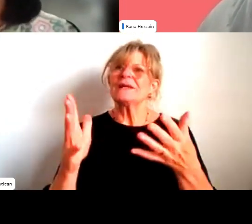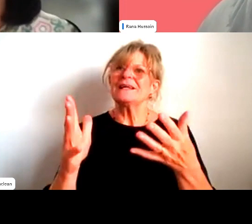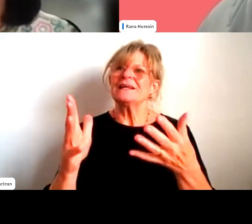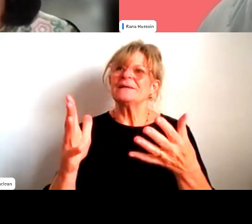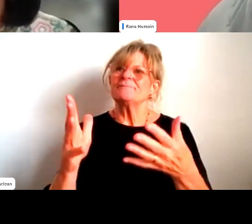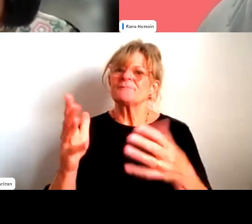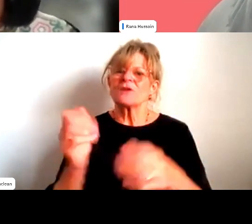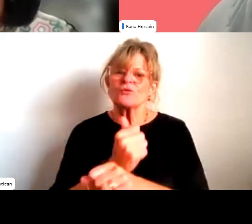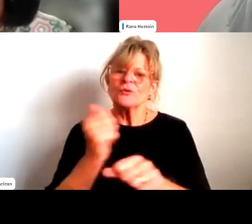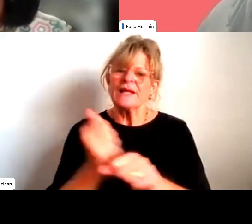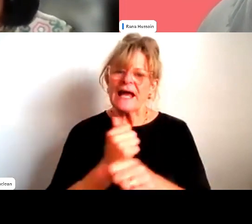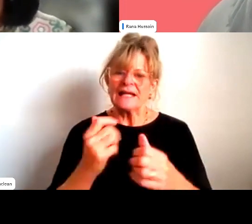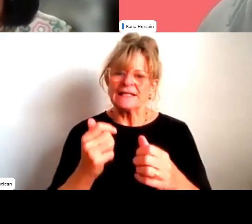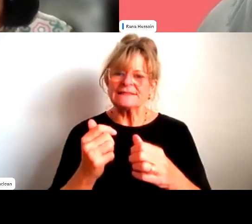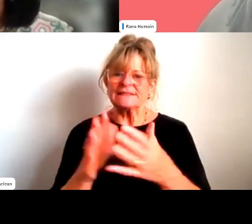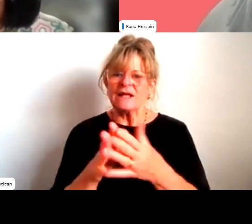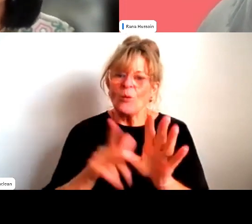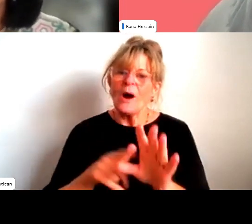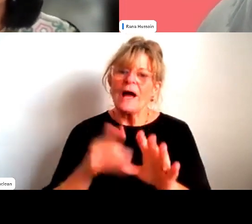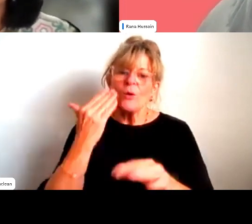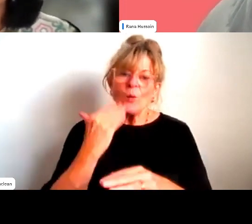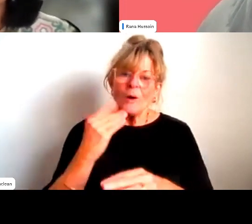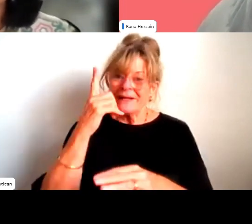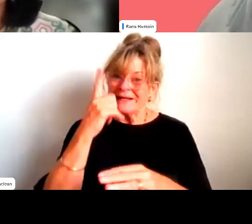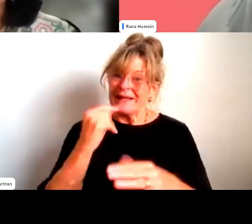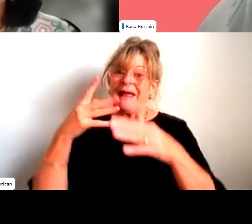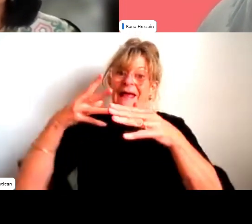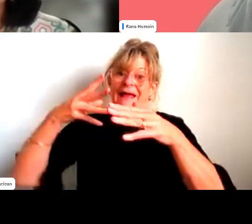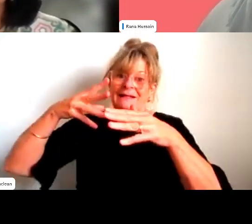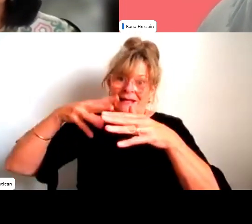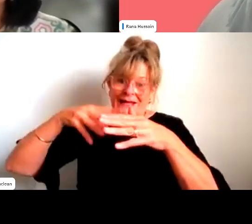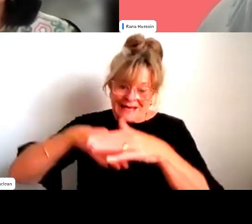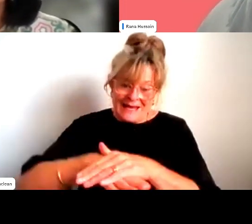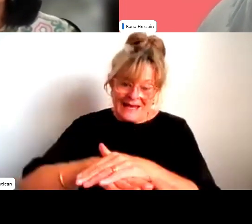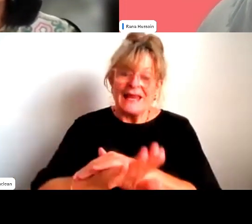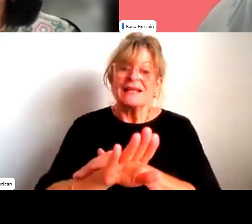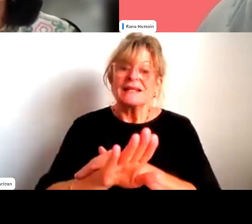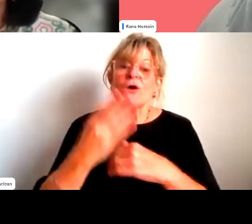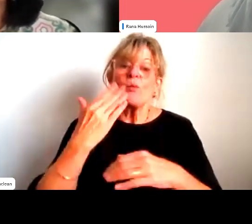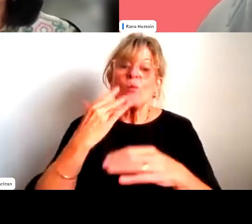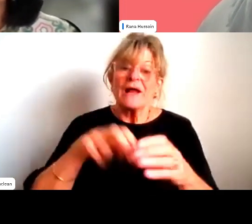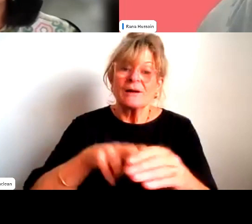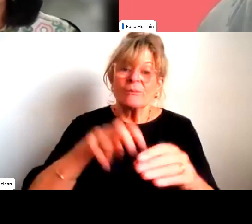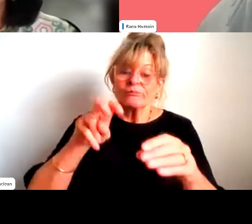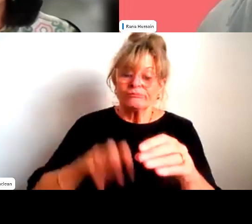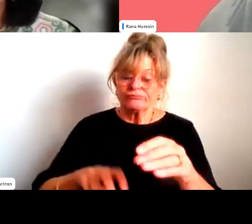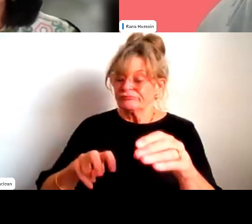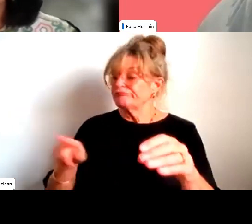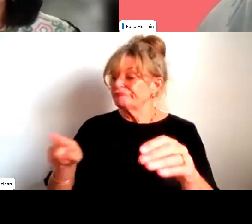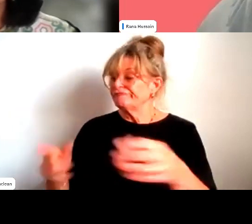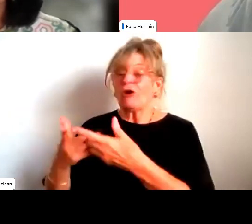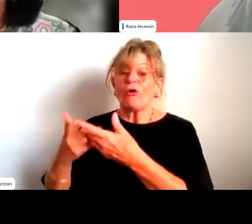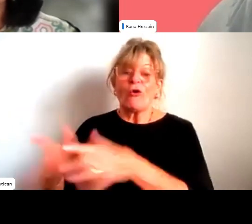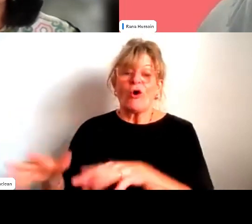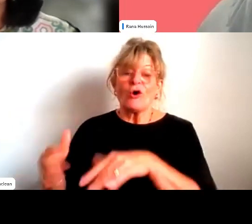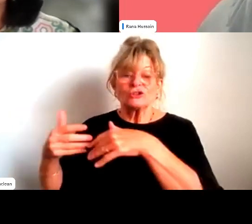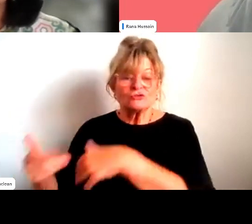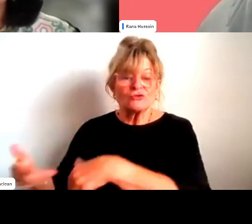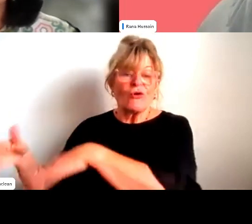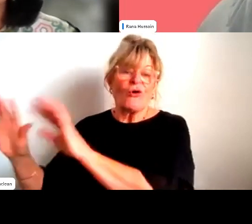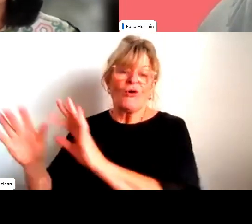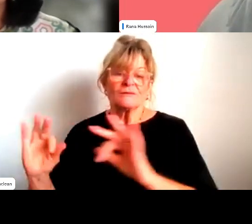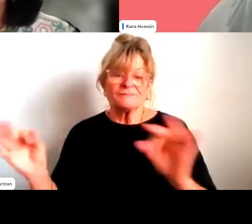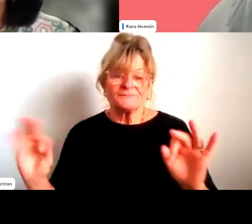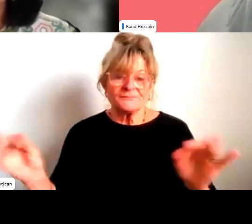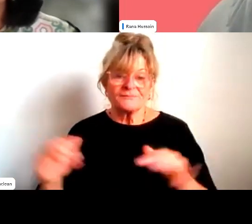women, um, and gender diverse peoples to, to not be lost into the ether once they hit that district or be fearful that a